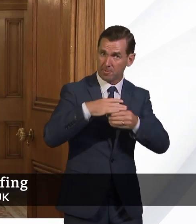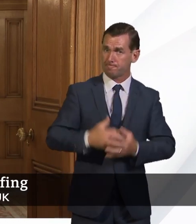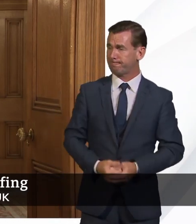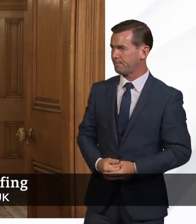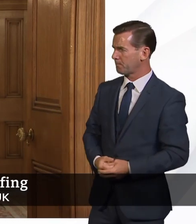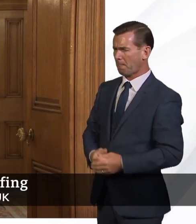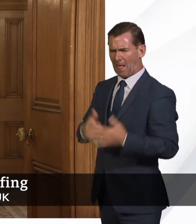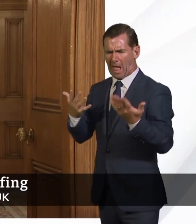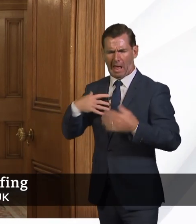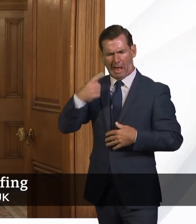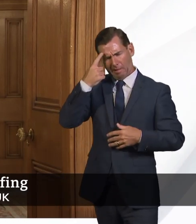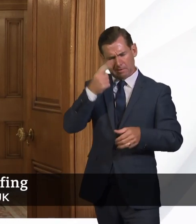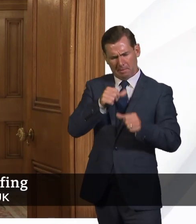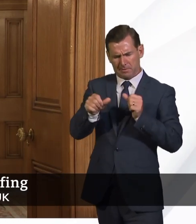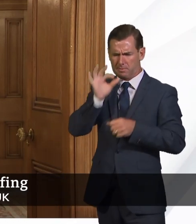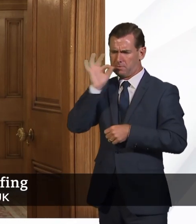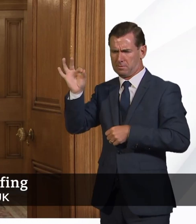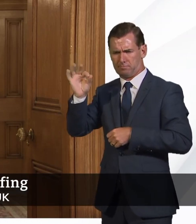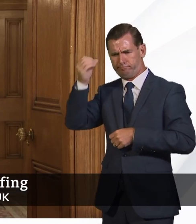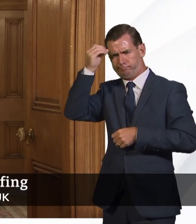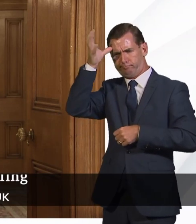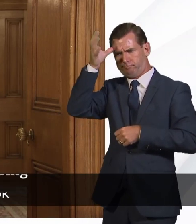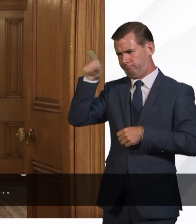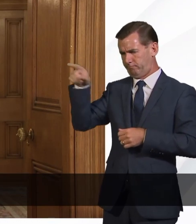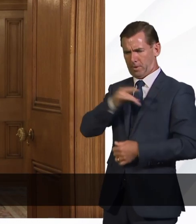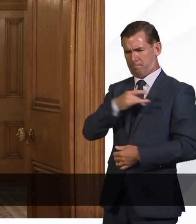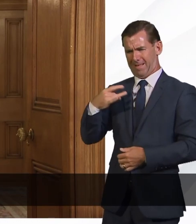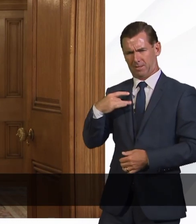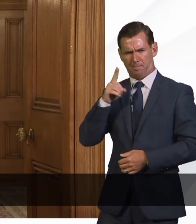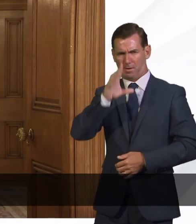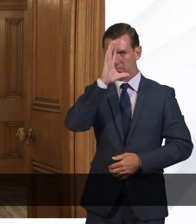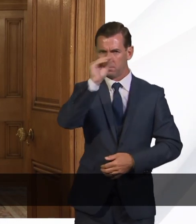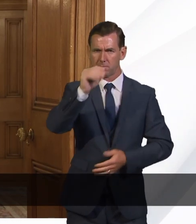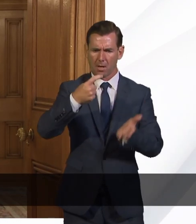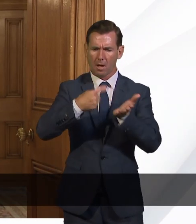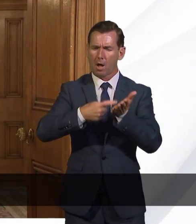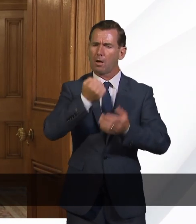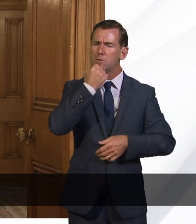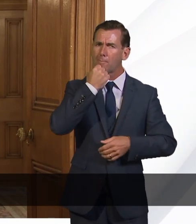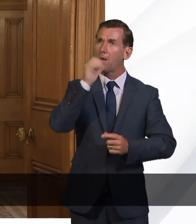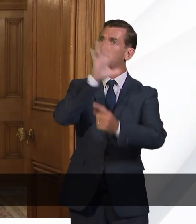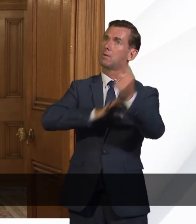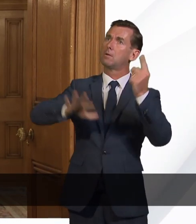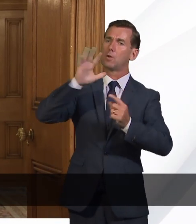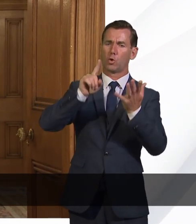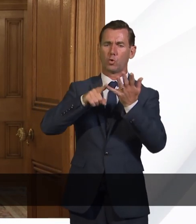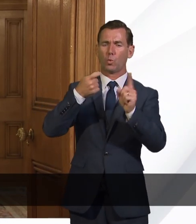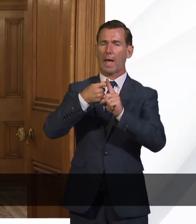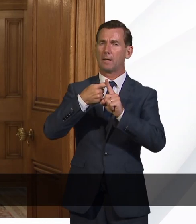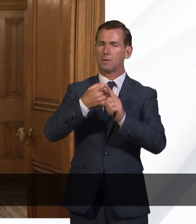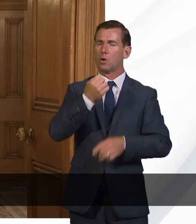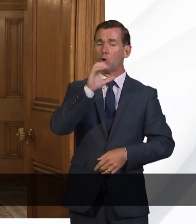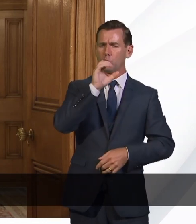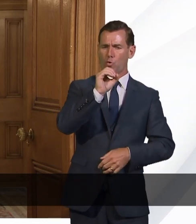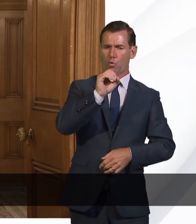R rate and the way that's been published today, the range, as you mentioned, is 0.7 to 0.9 nationwide.